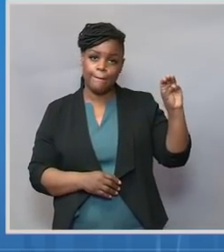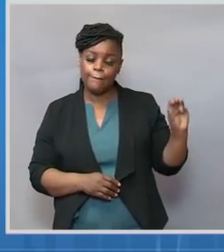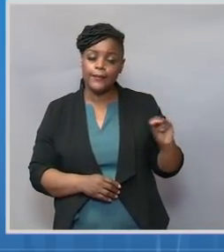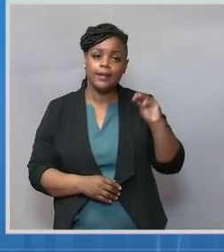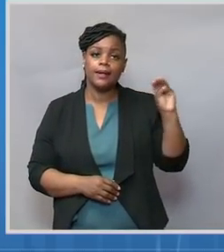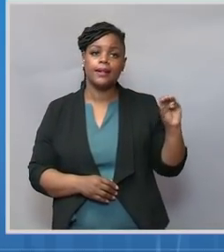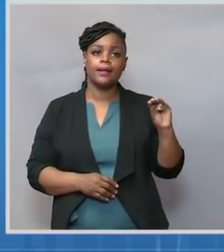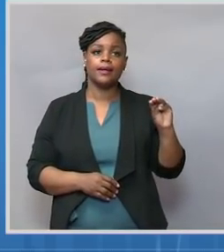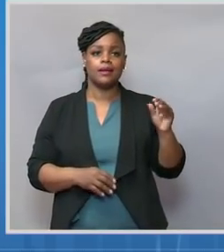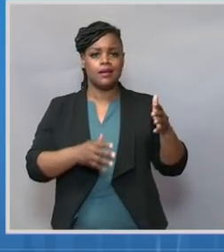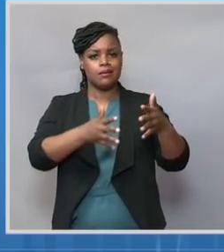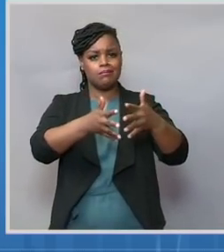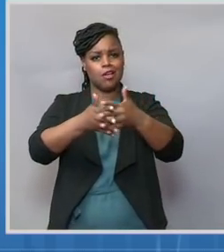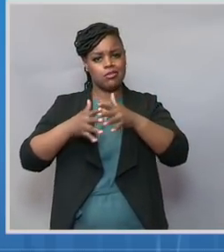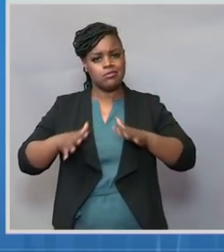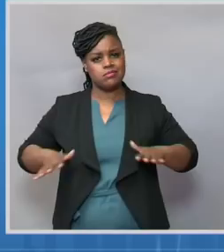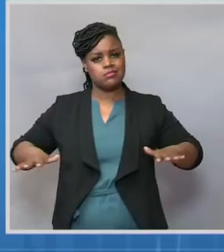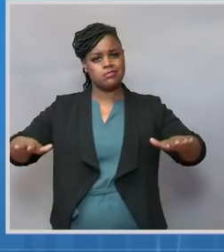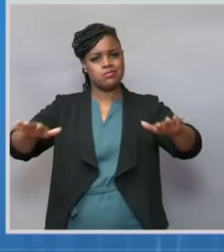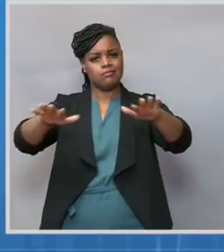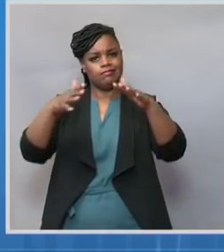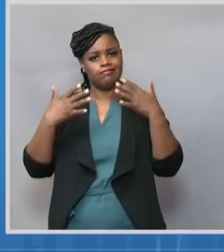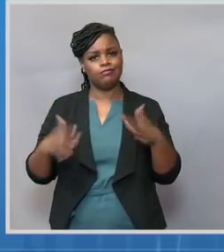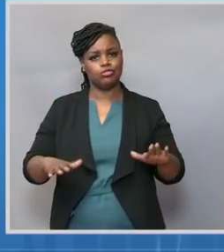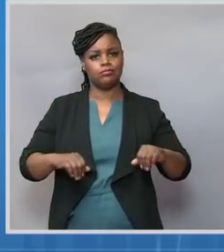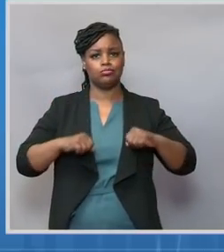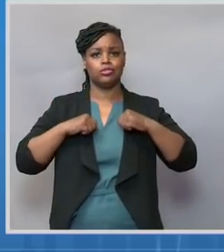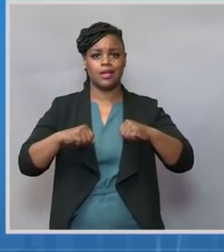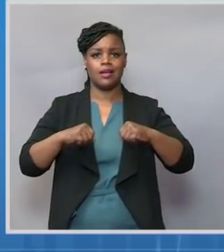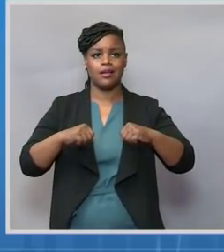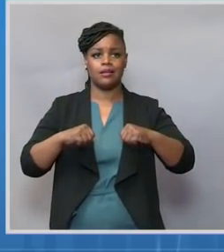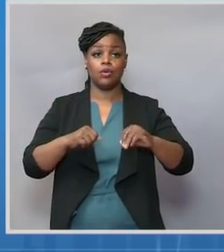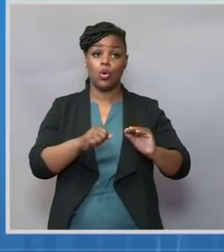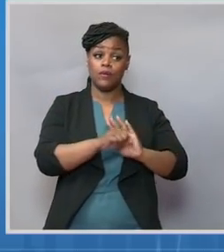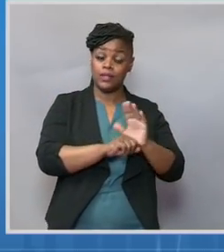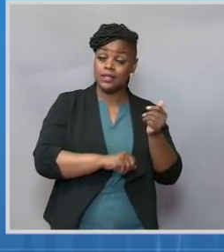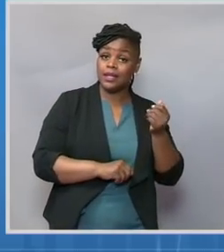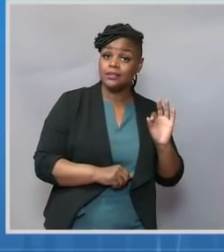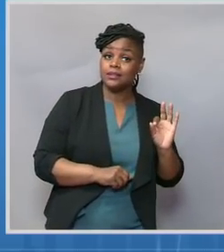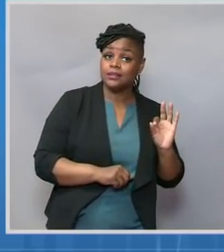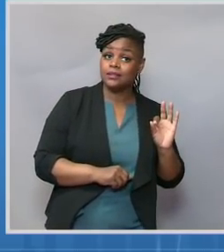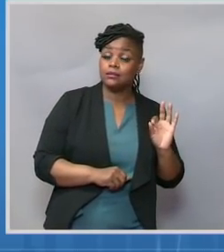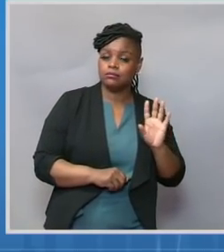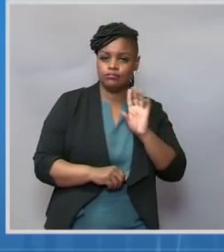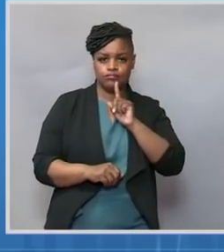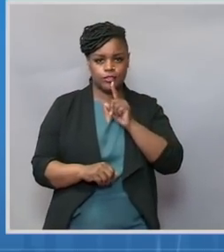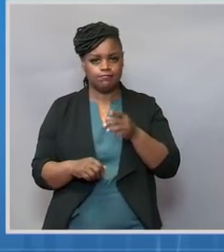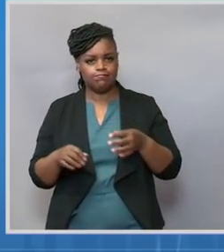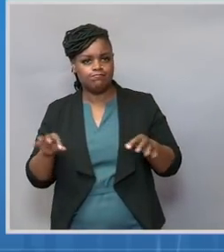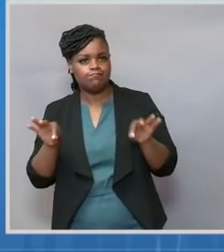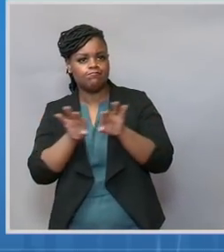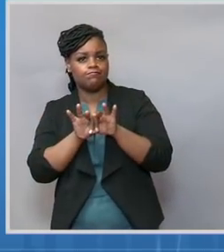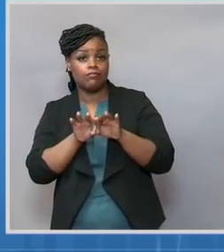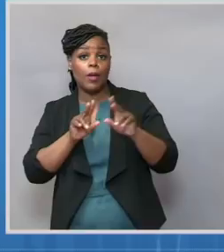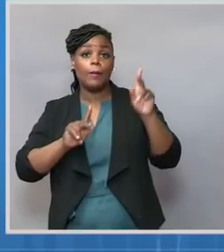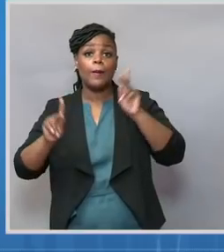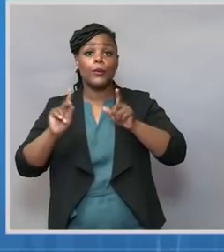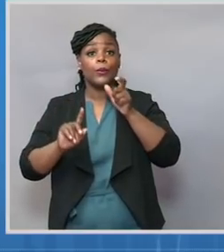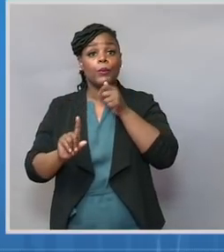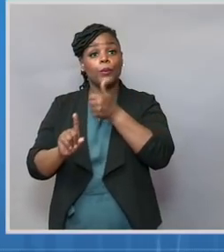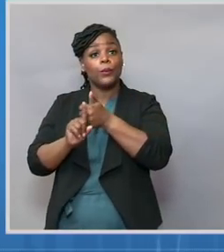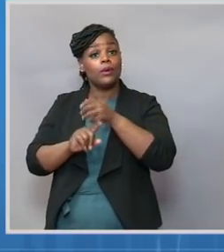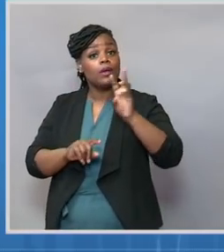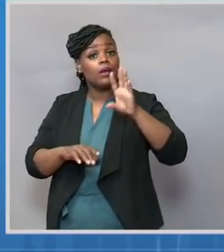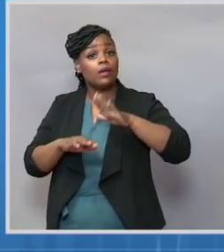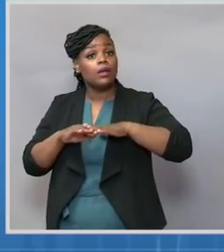protected from COVID-19. And it's so important that we're protecting those over age 65. They have borne the brunt of